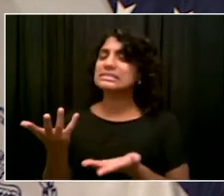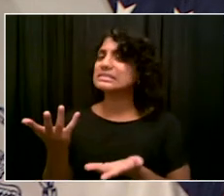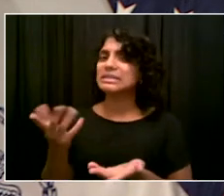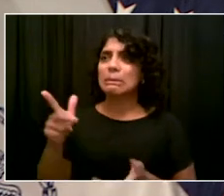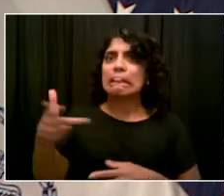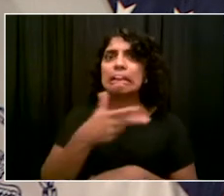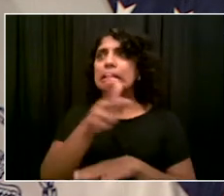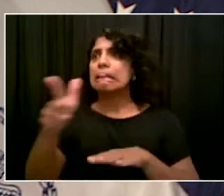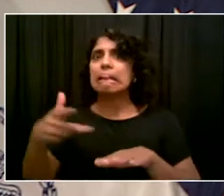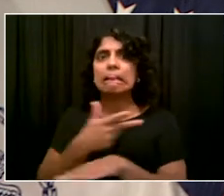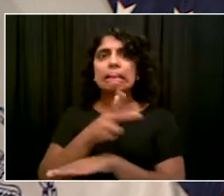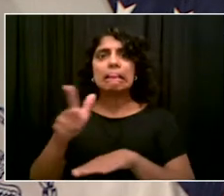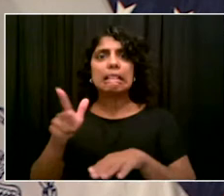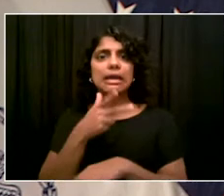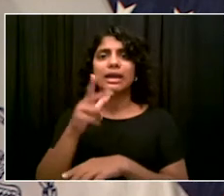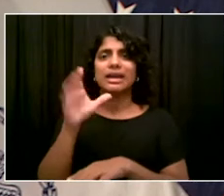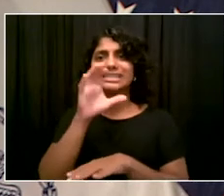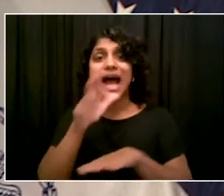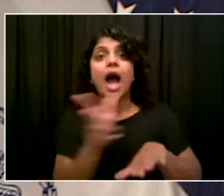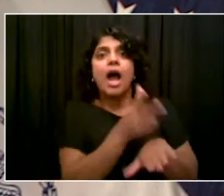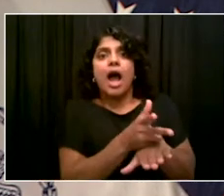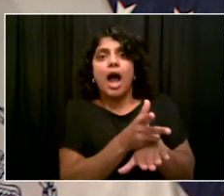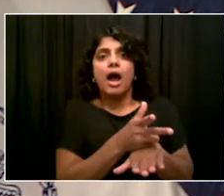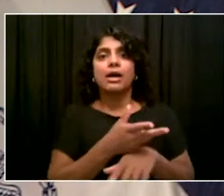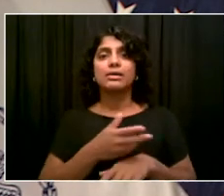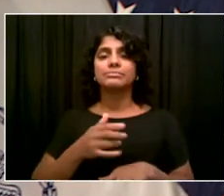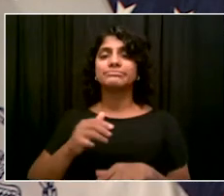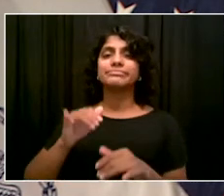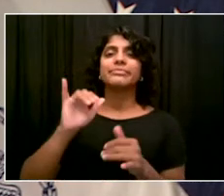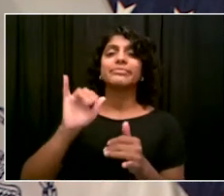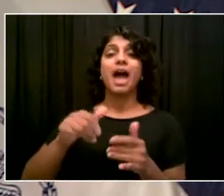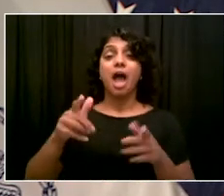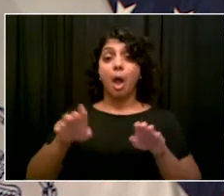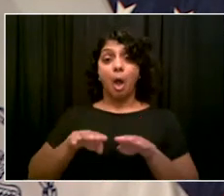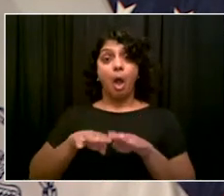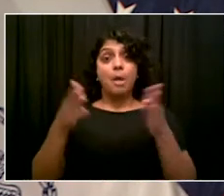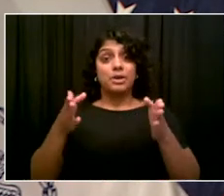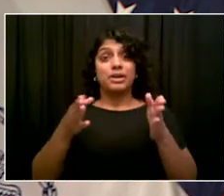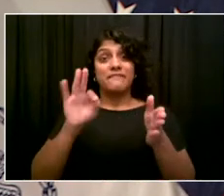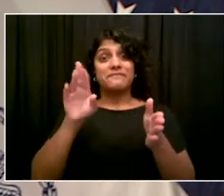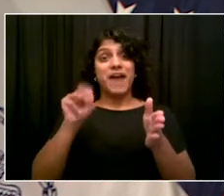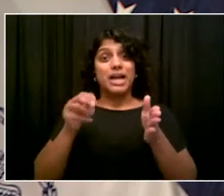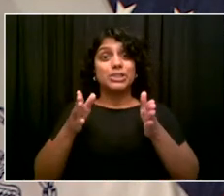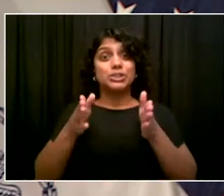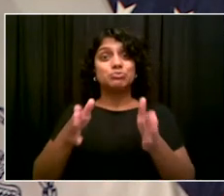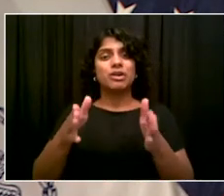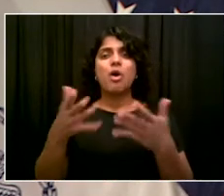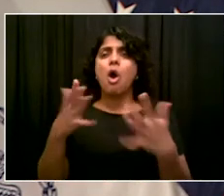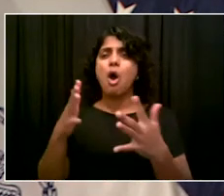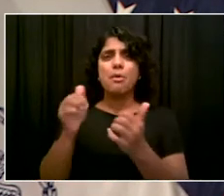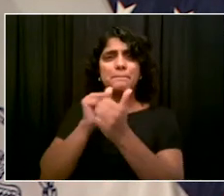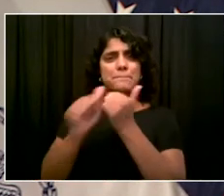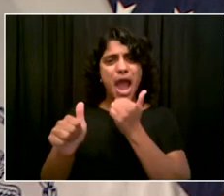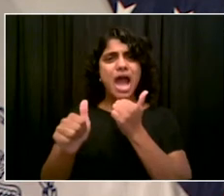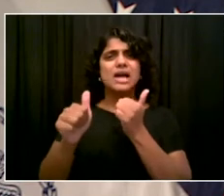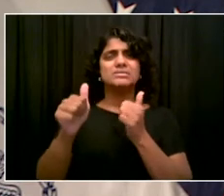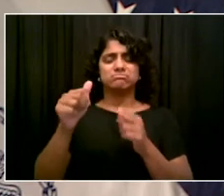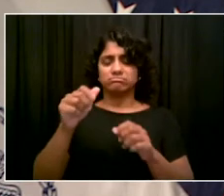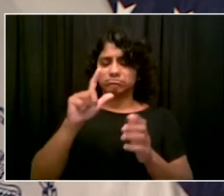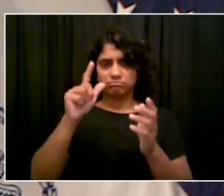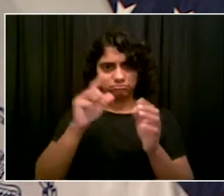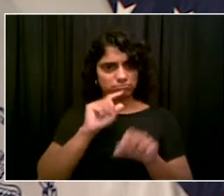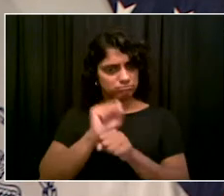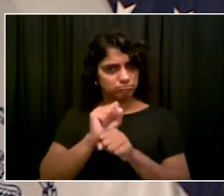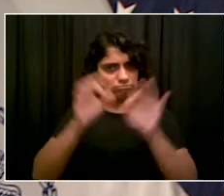approach that's been agreed upon by this city. And you're right, when you're giving kids an opportunity in summer to do something that sacred, it's just